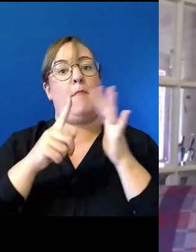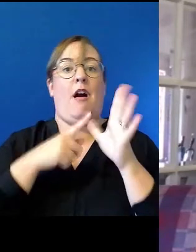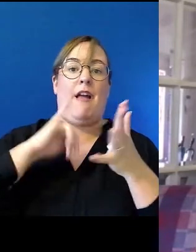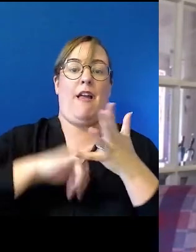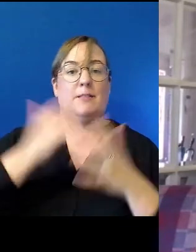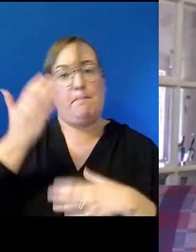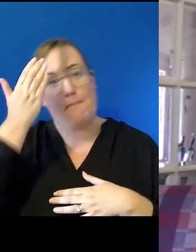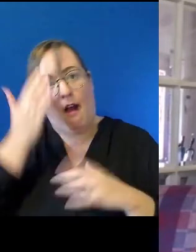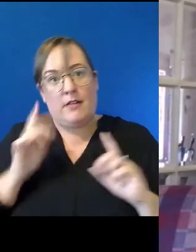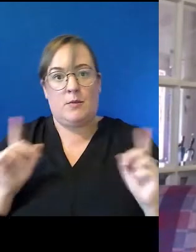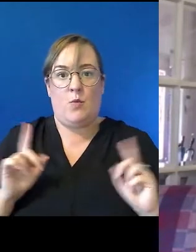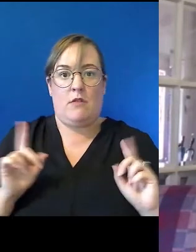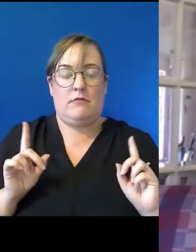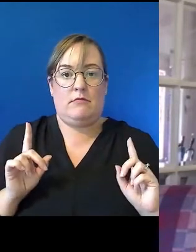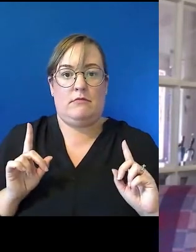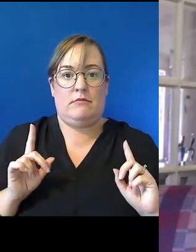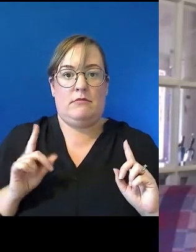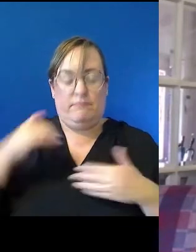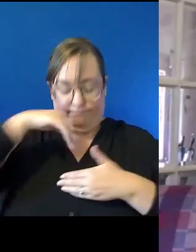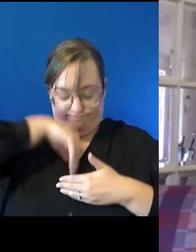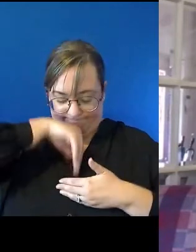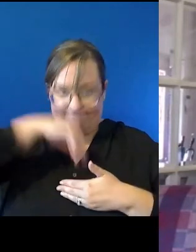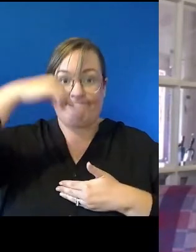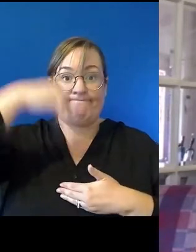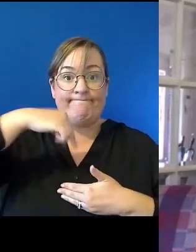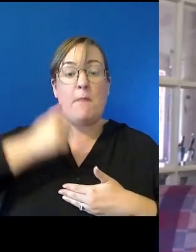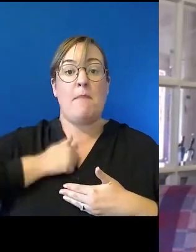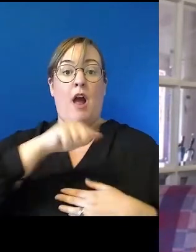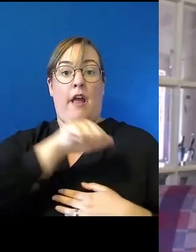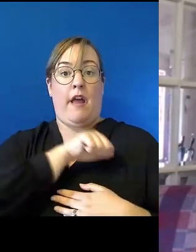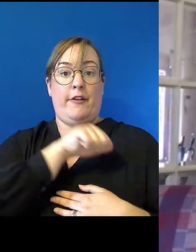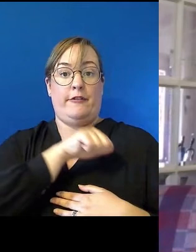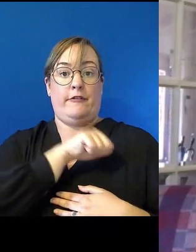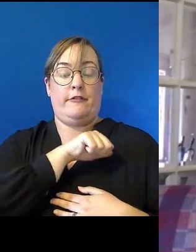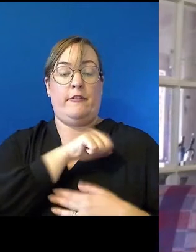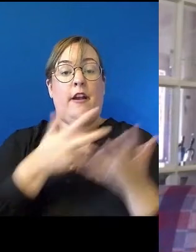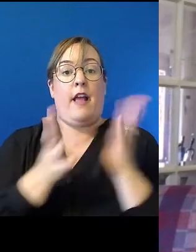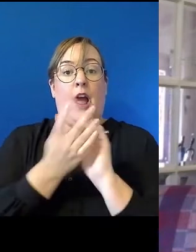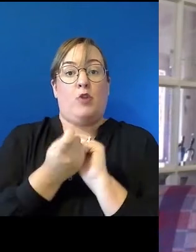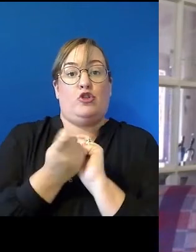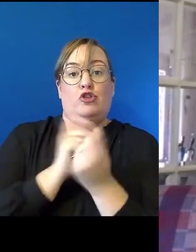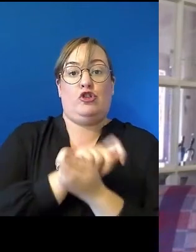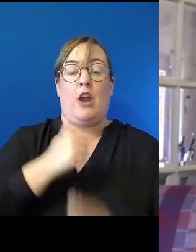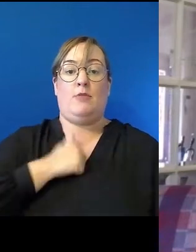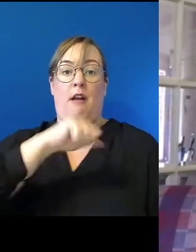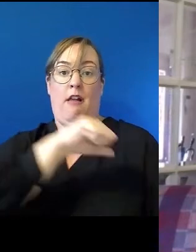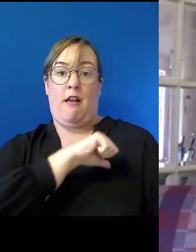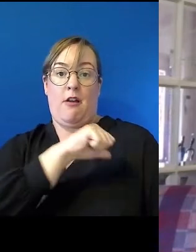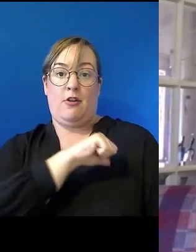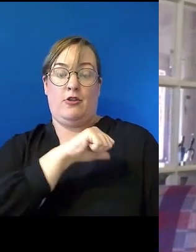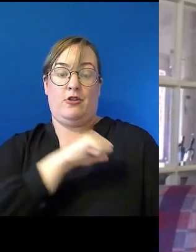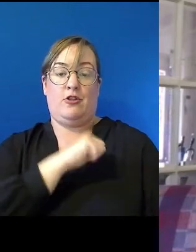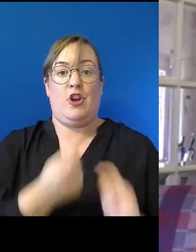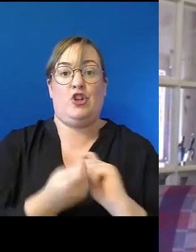can do that, and understand why we form our attitudes, and what we need to do to change our, our attitudes and understanding,